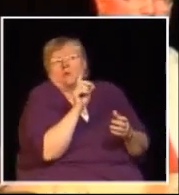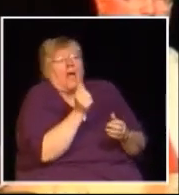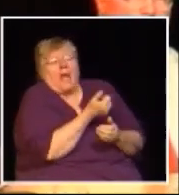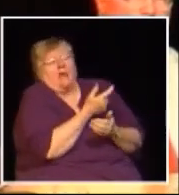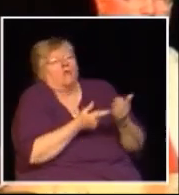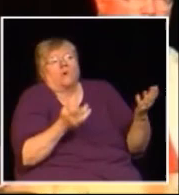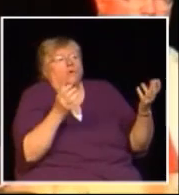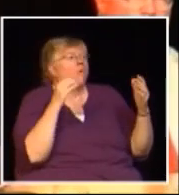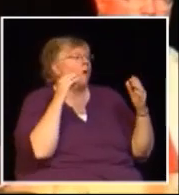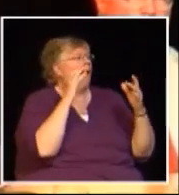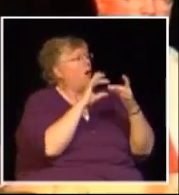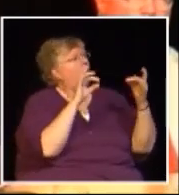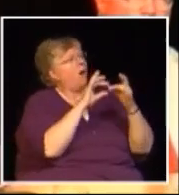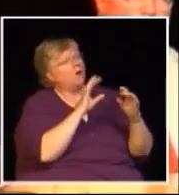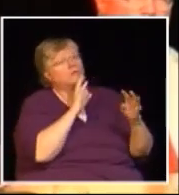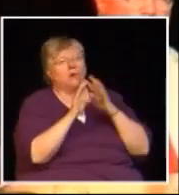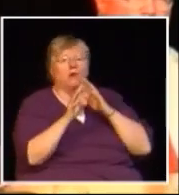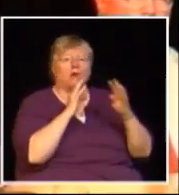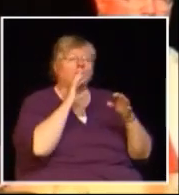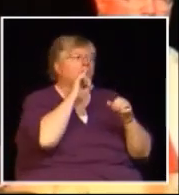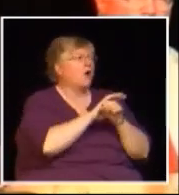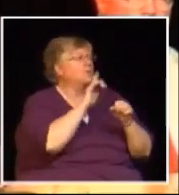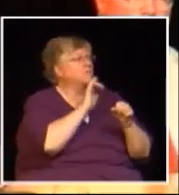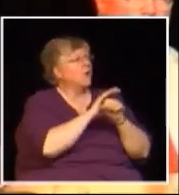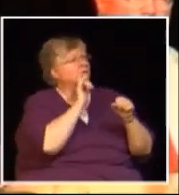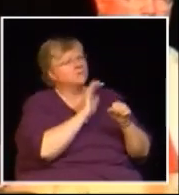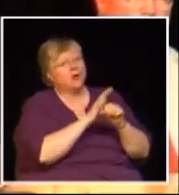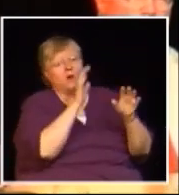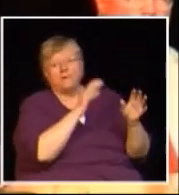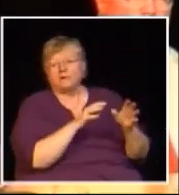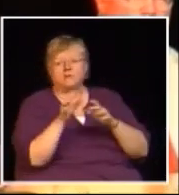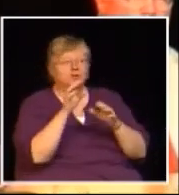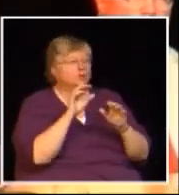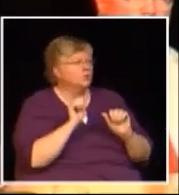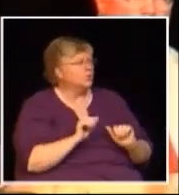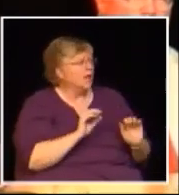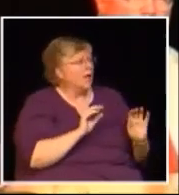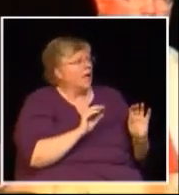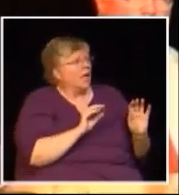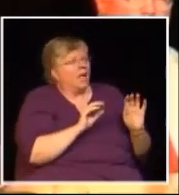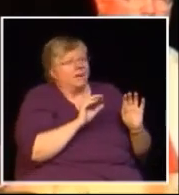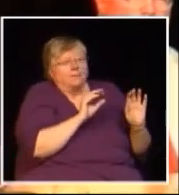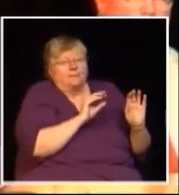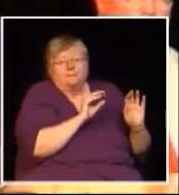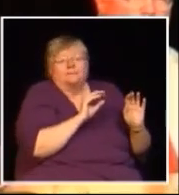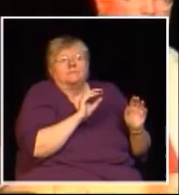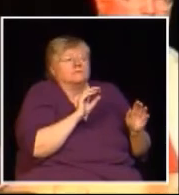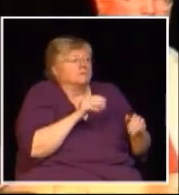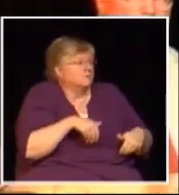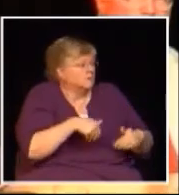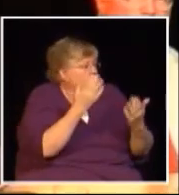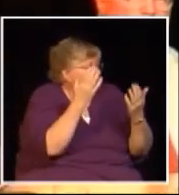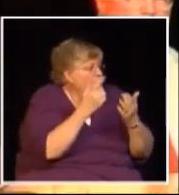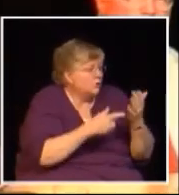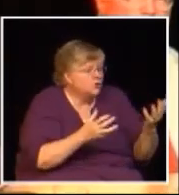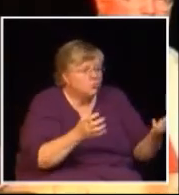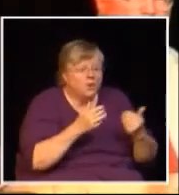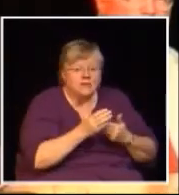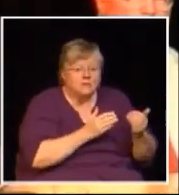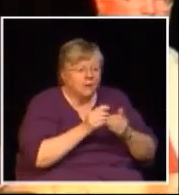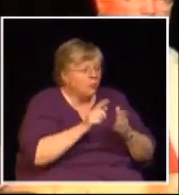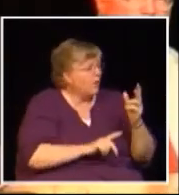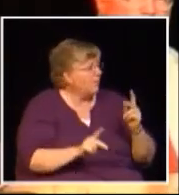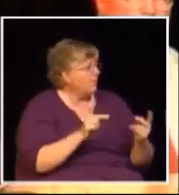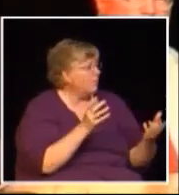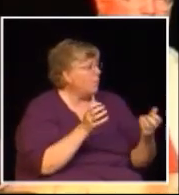to do or not to do and you can move whatever you wish no matter what your constituents